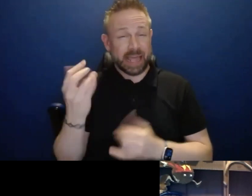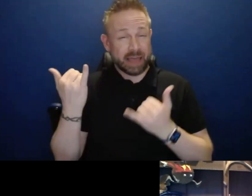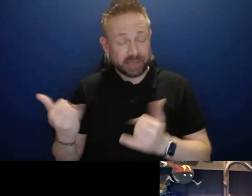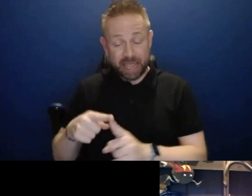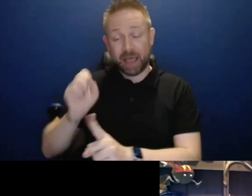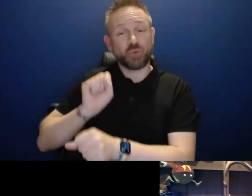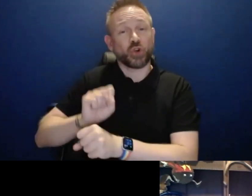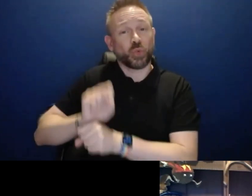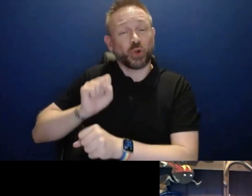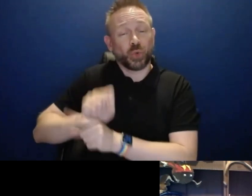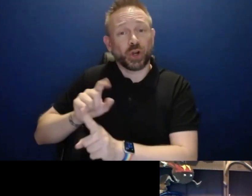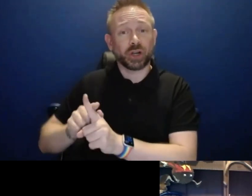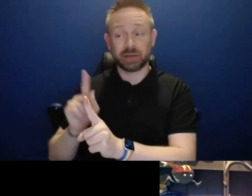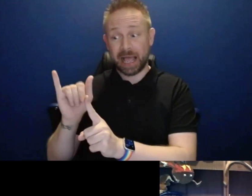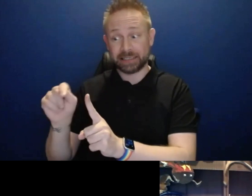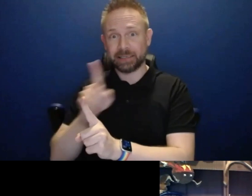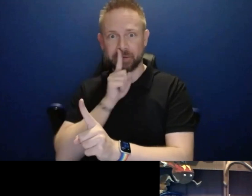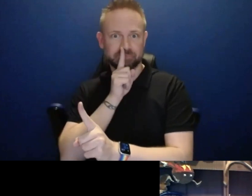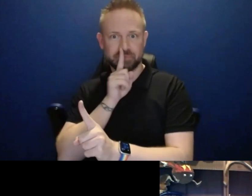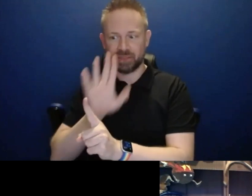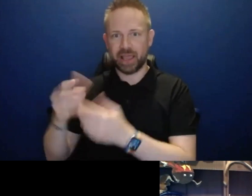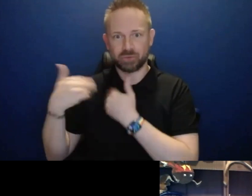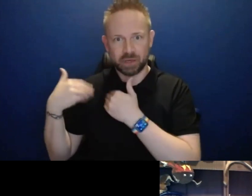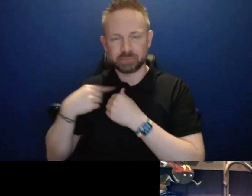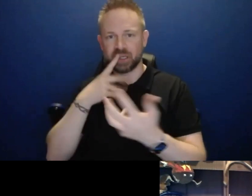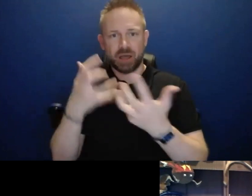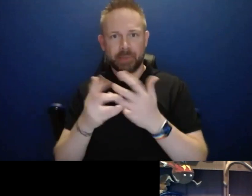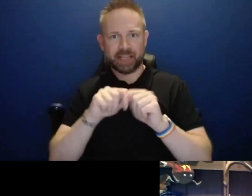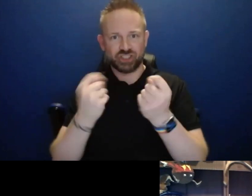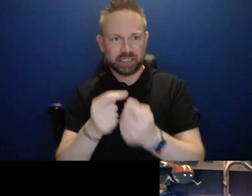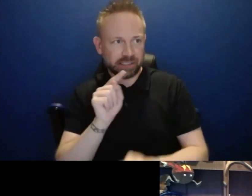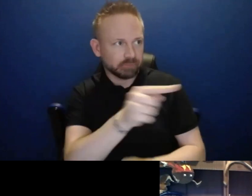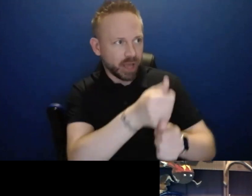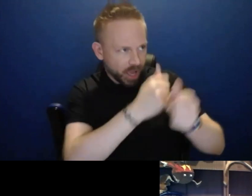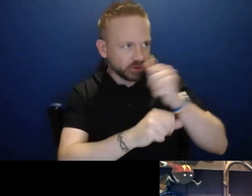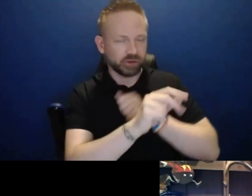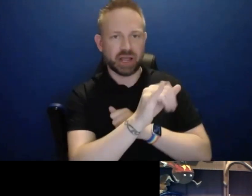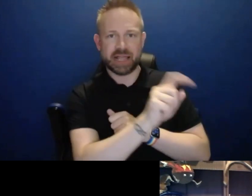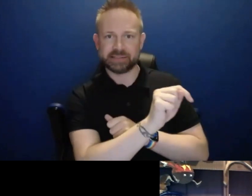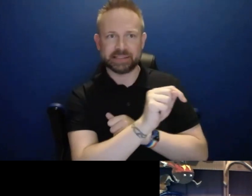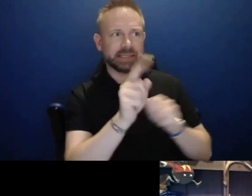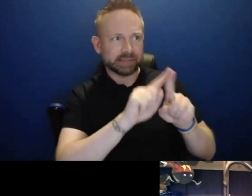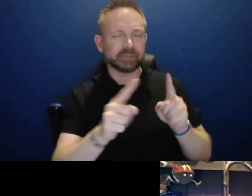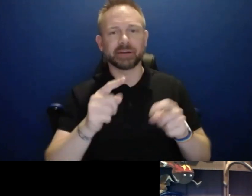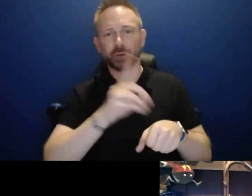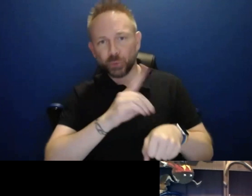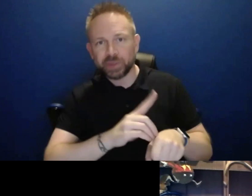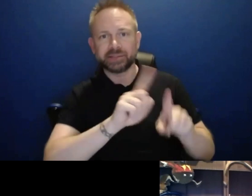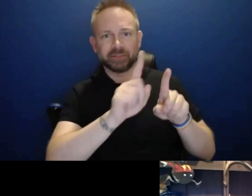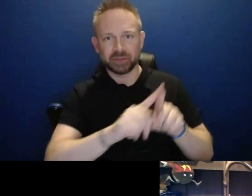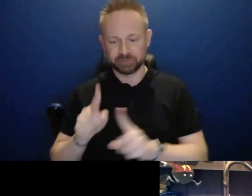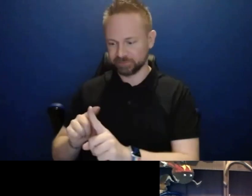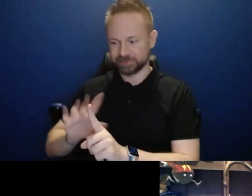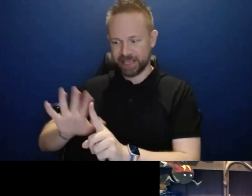not fit within the parameters of the current teams within IST and the various tasks that they're currently performing.